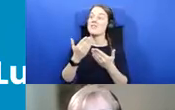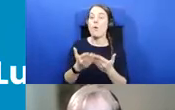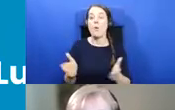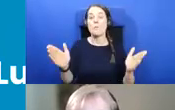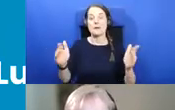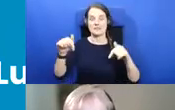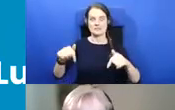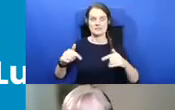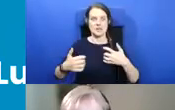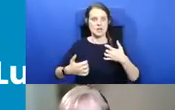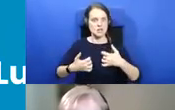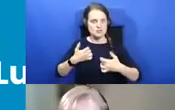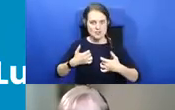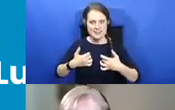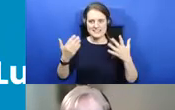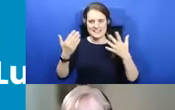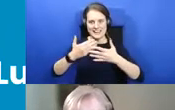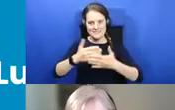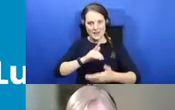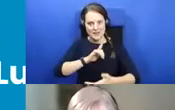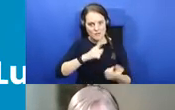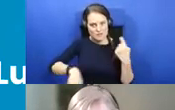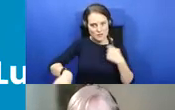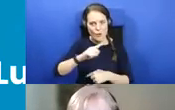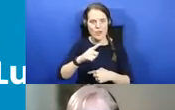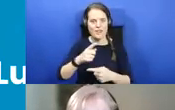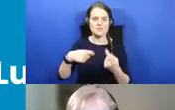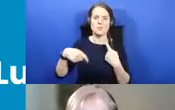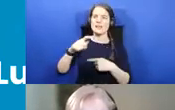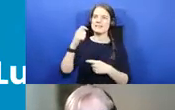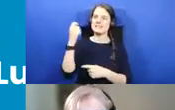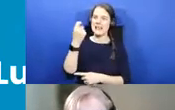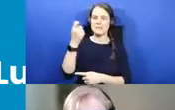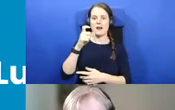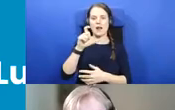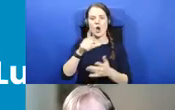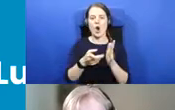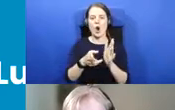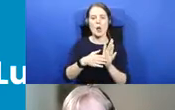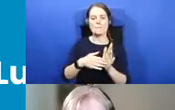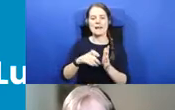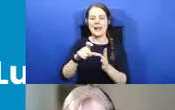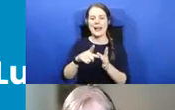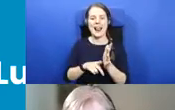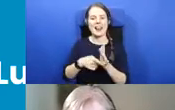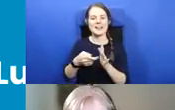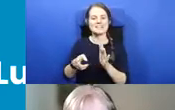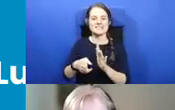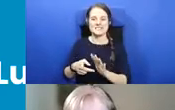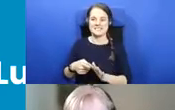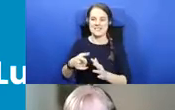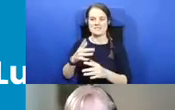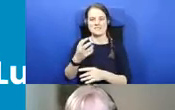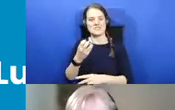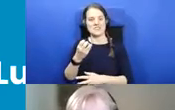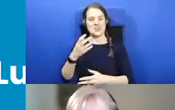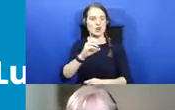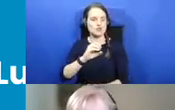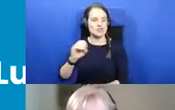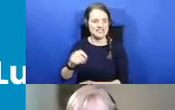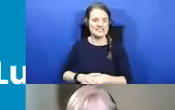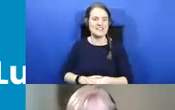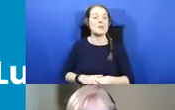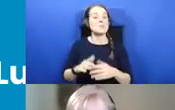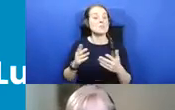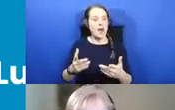interesting evening for all of us as we celebrate Columquilla 1500 and of course we are delighted to